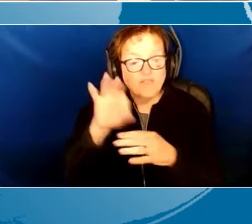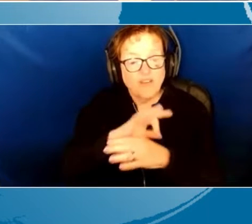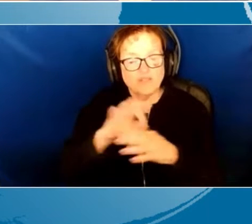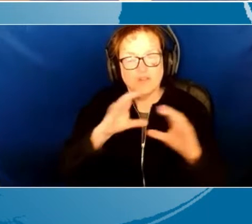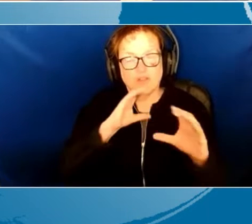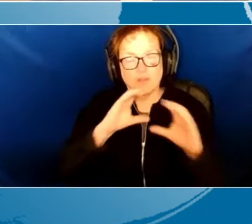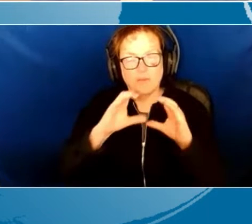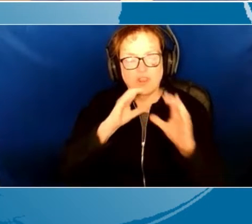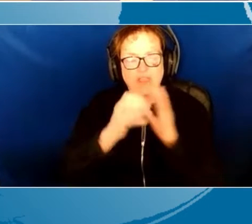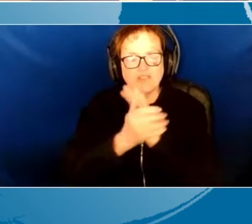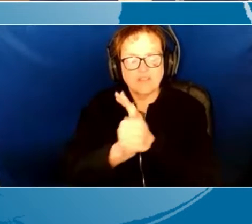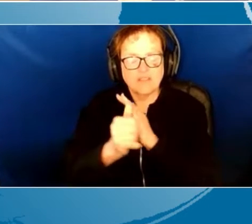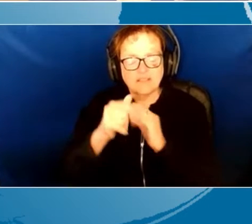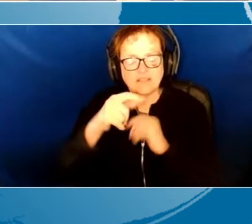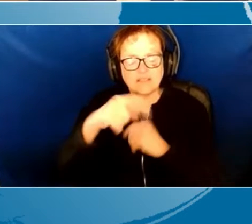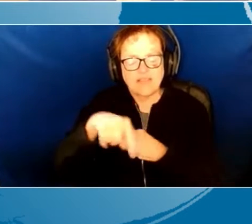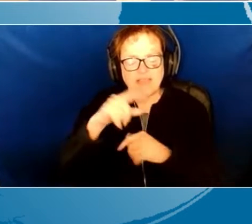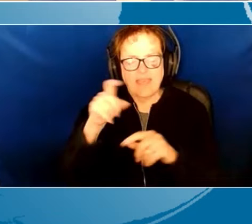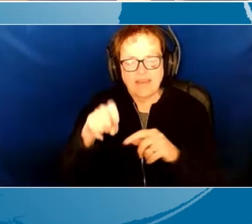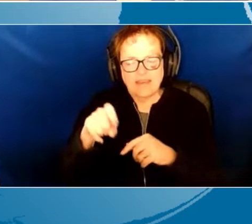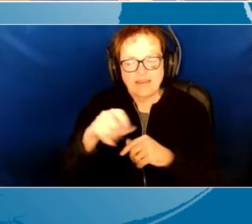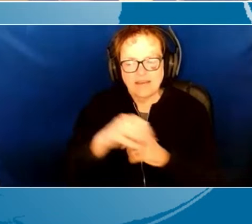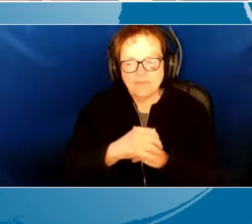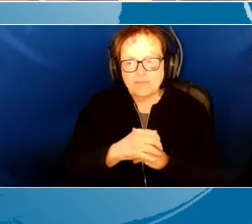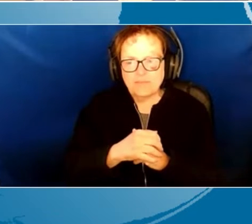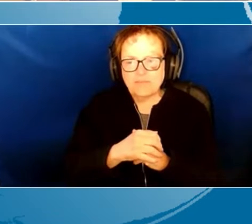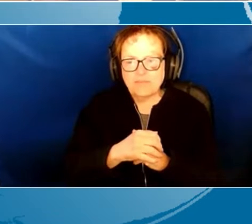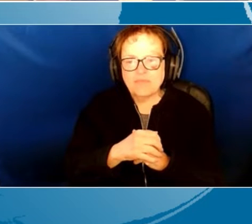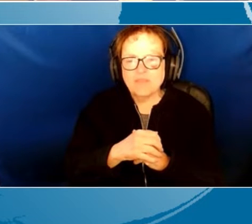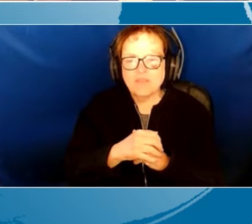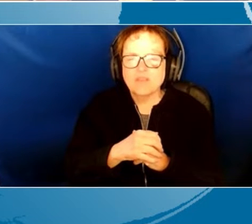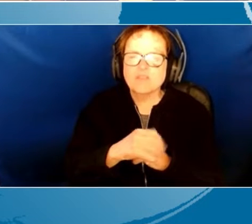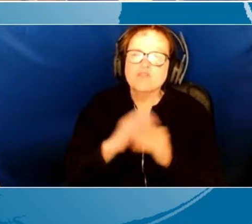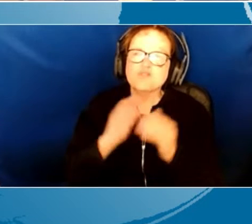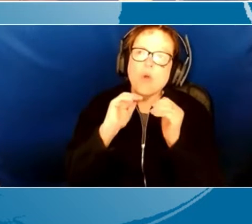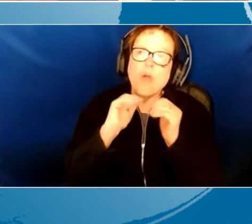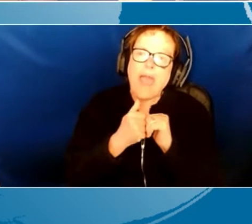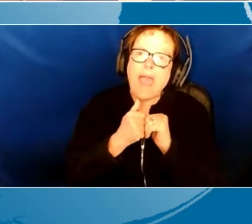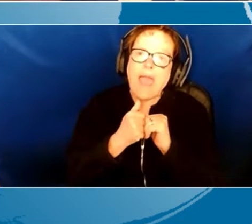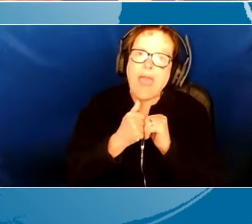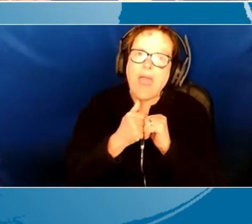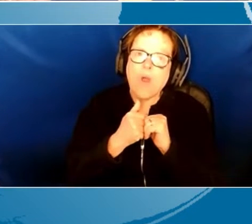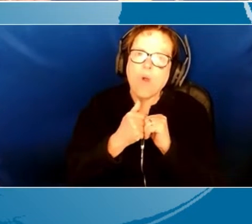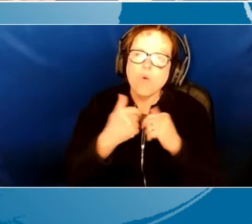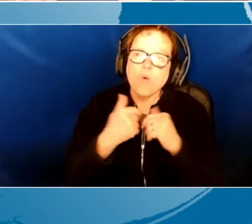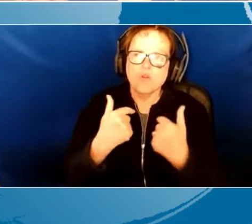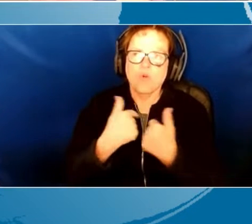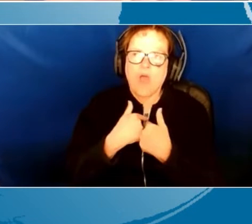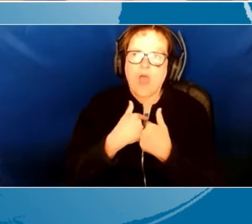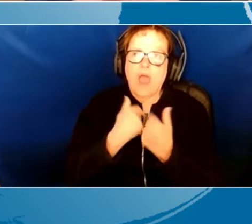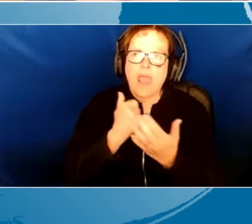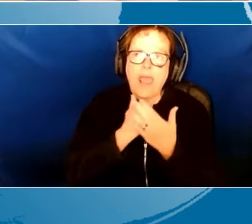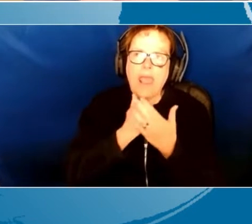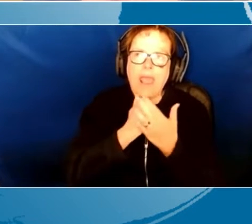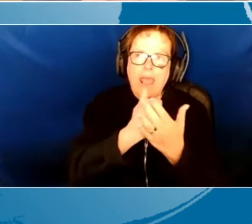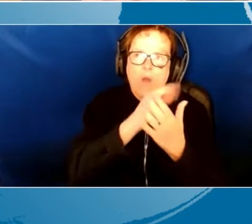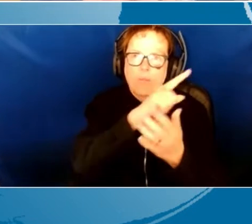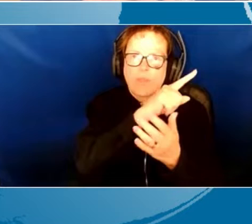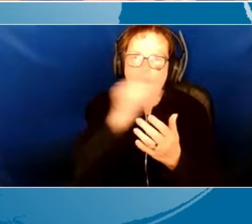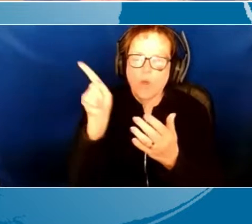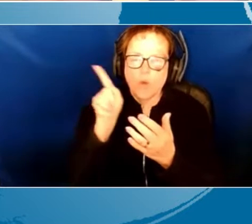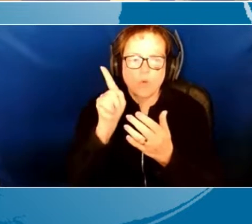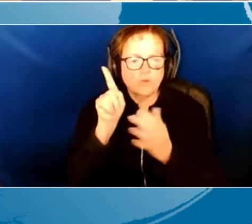that the young children and the families needed. So how was I going to help these important adults? Because I,